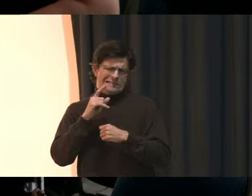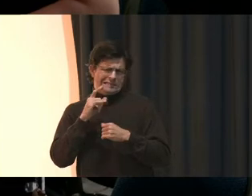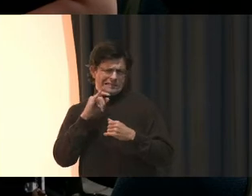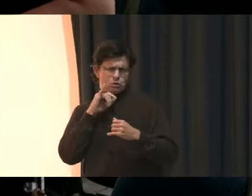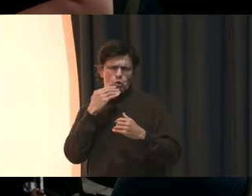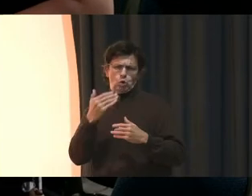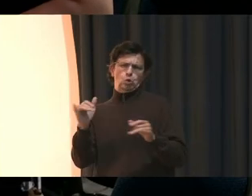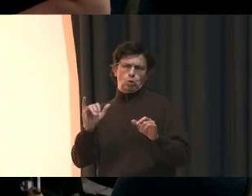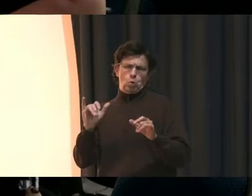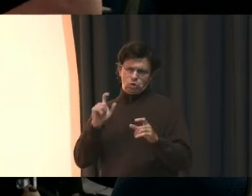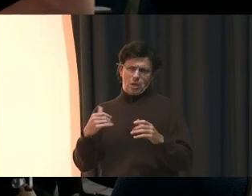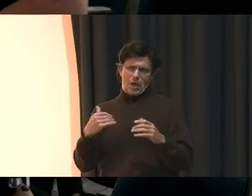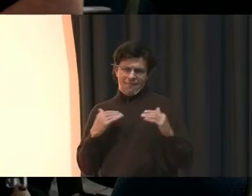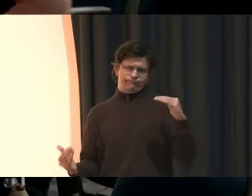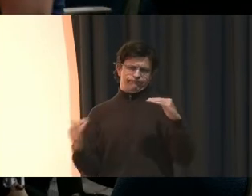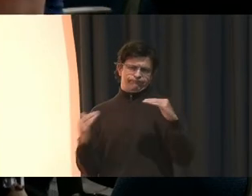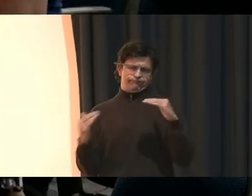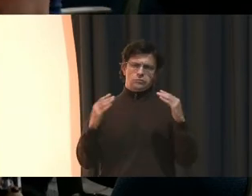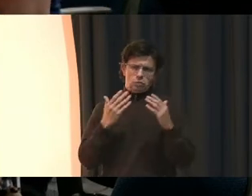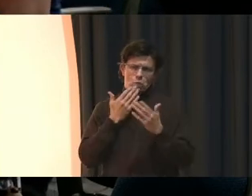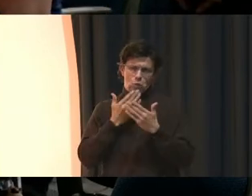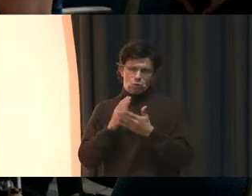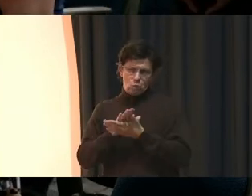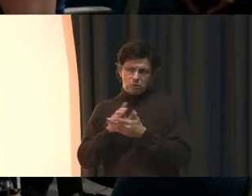as good as Montgomery County schools.